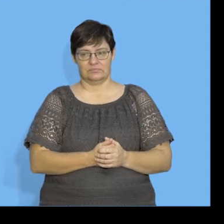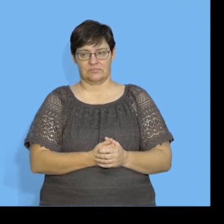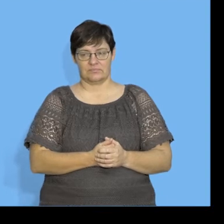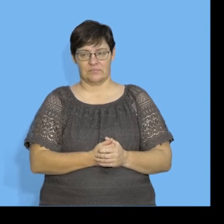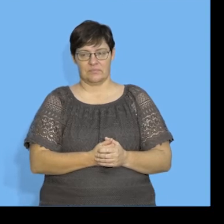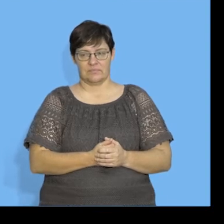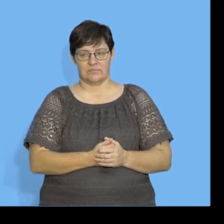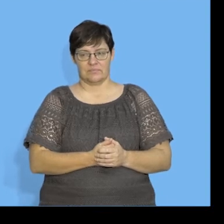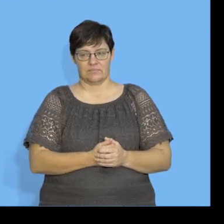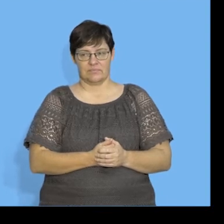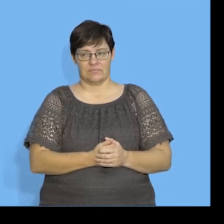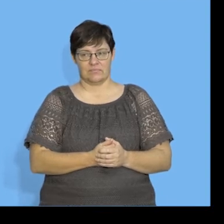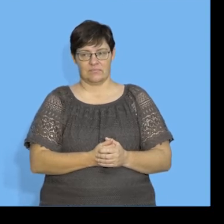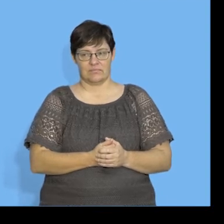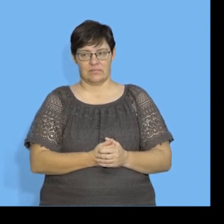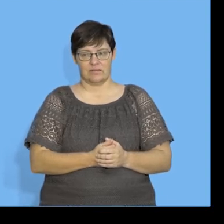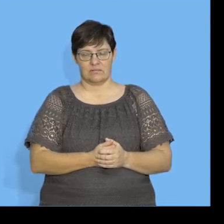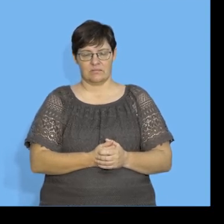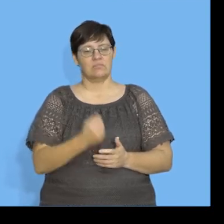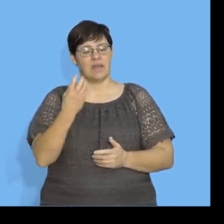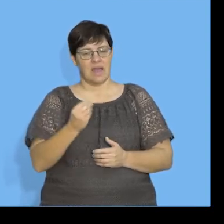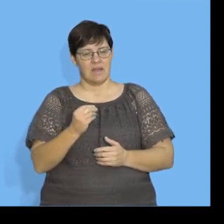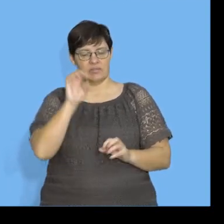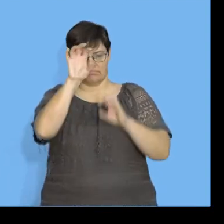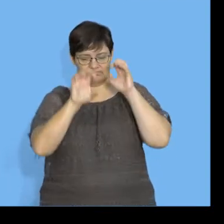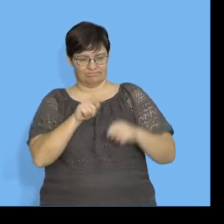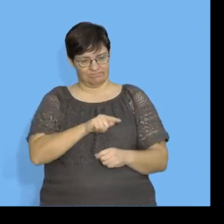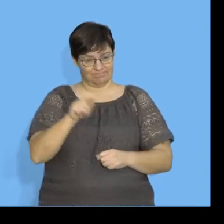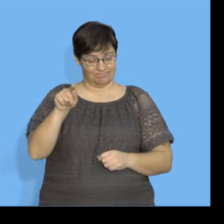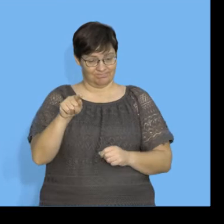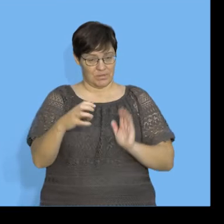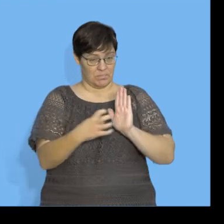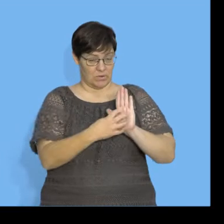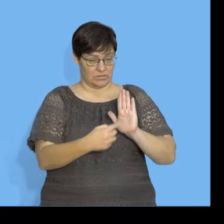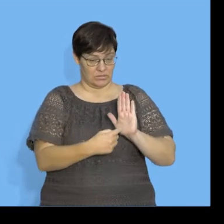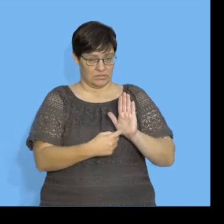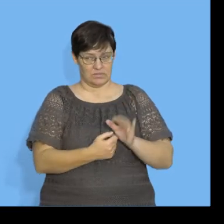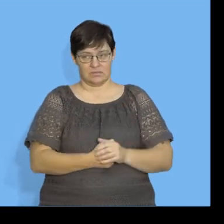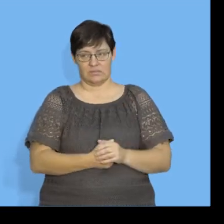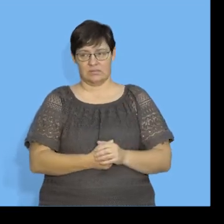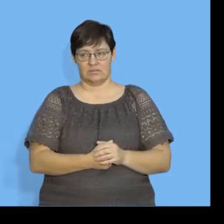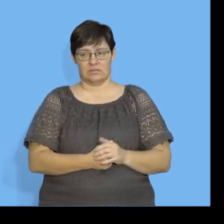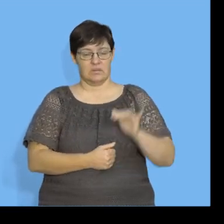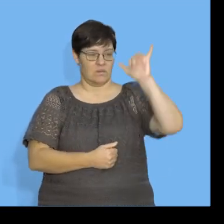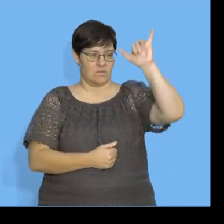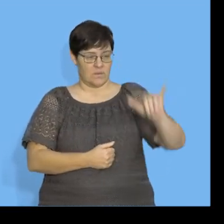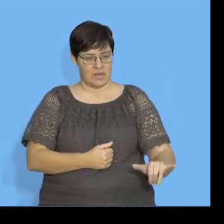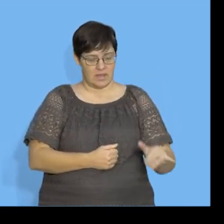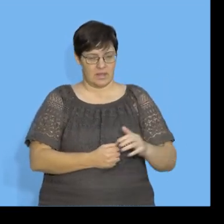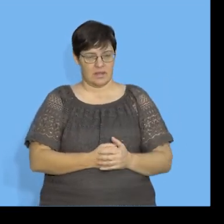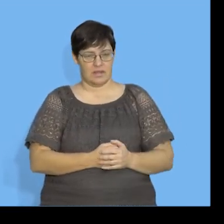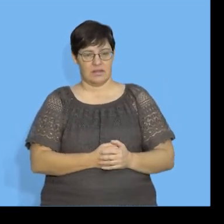let's see now. So, we have this scatterplot. We have our y-axis